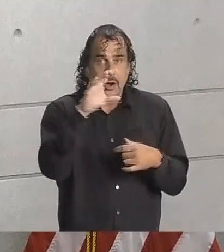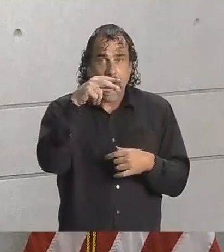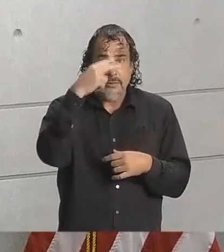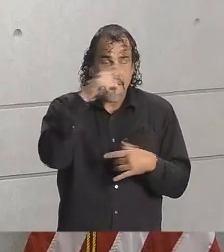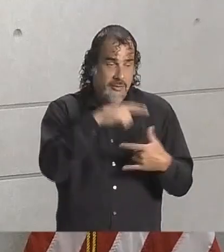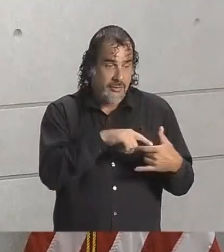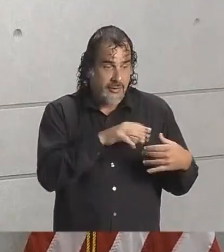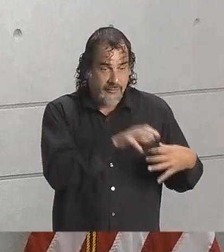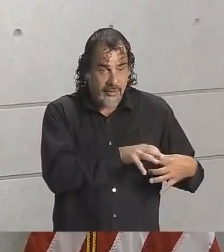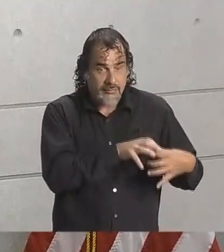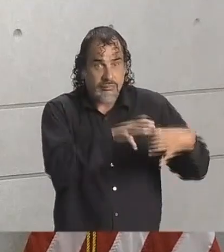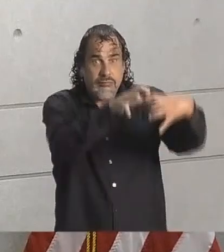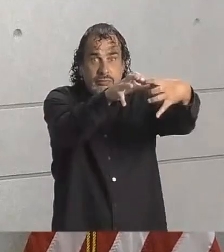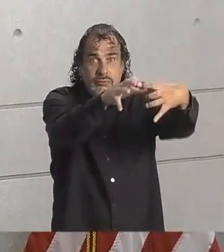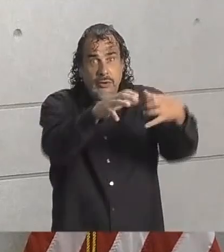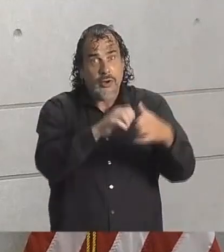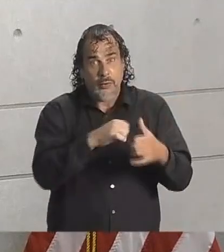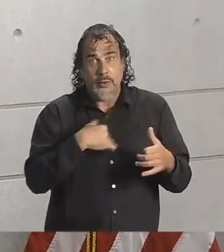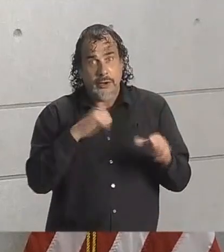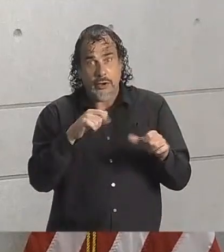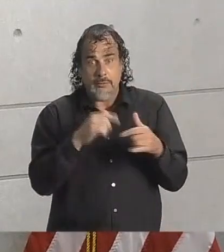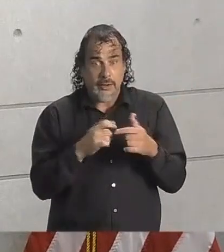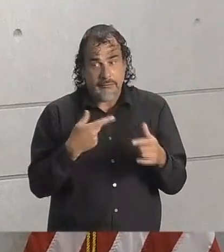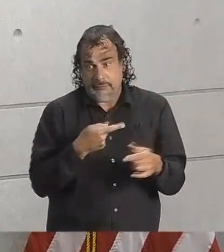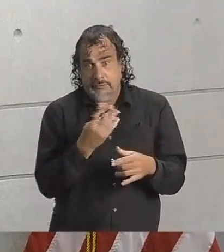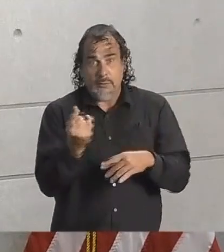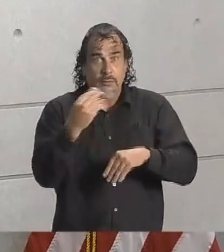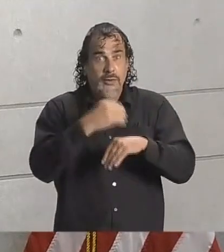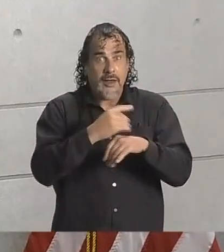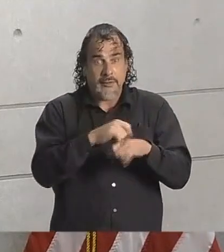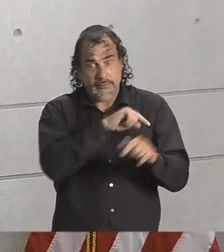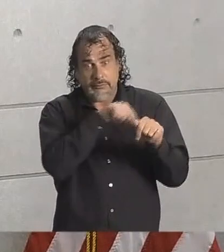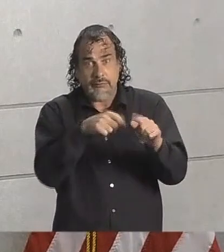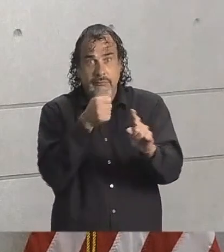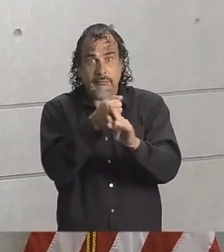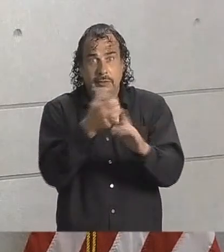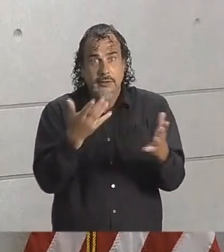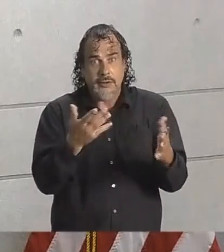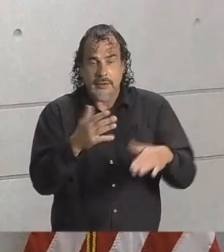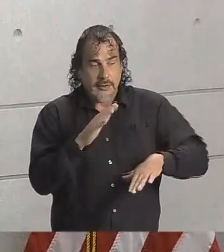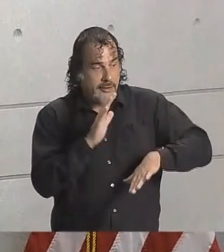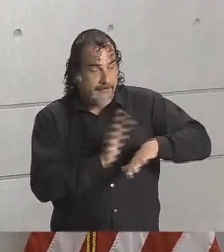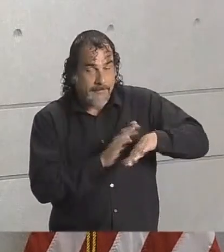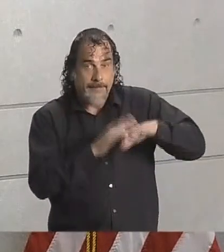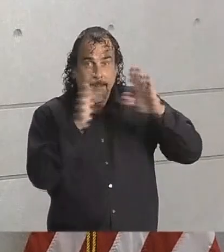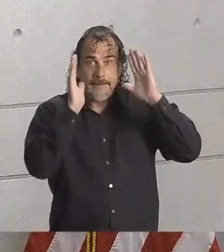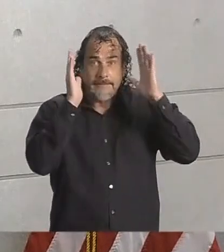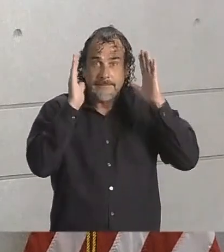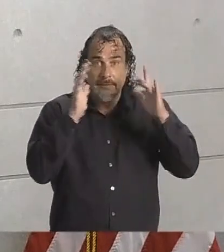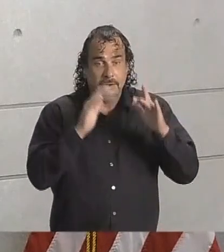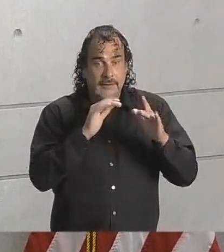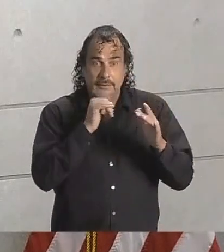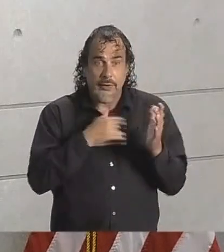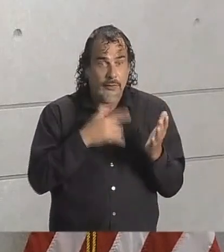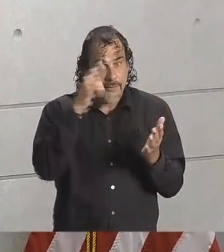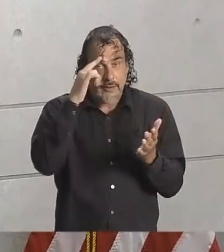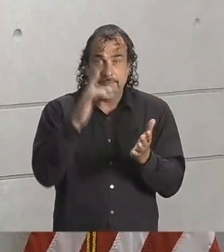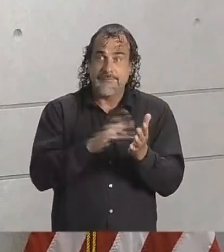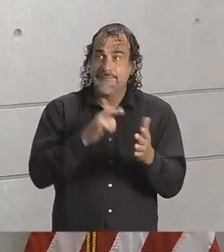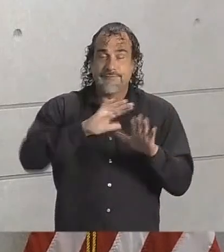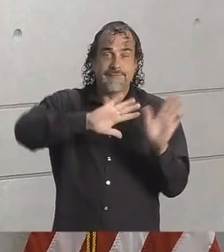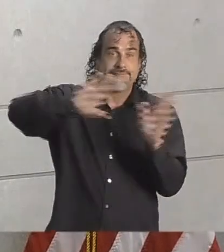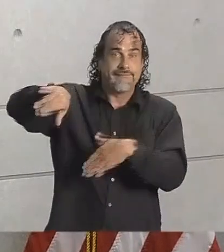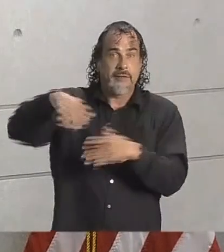in a few days. So I just want to reiterate that to remain vigilant, do not take these actions for granted. This storm,